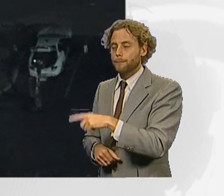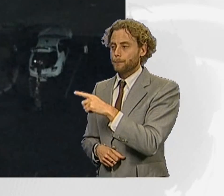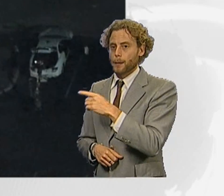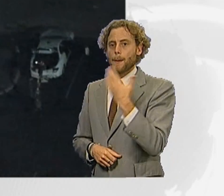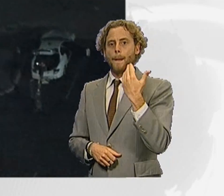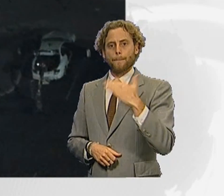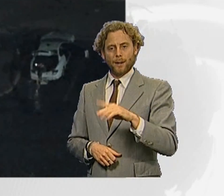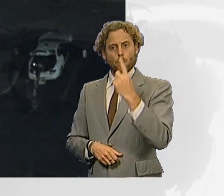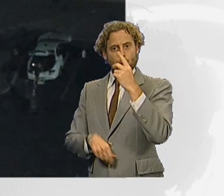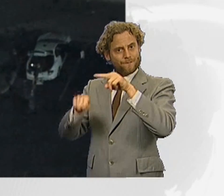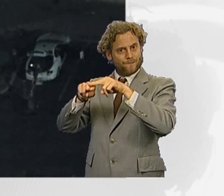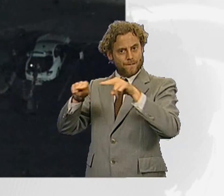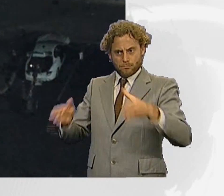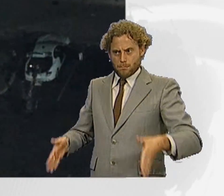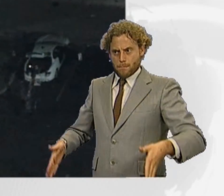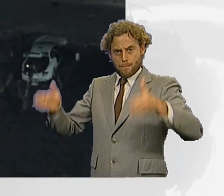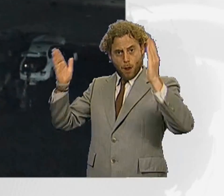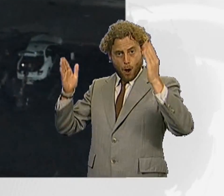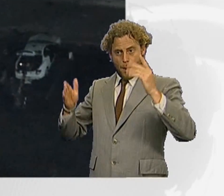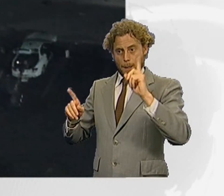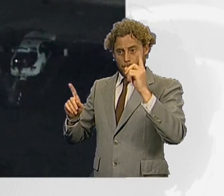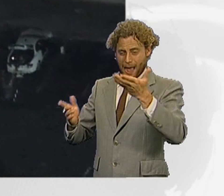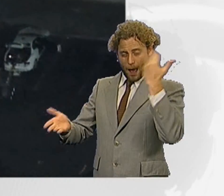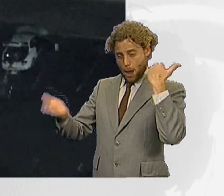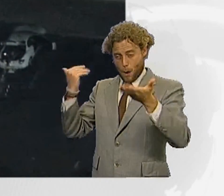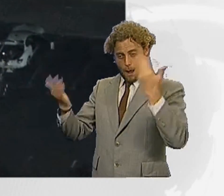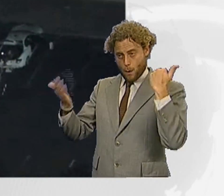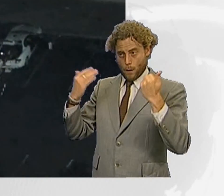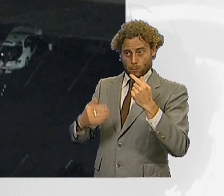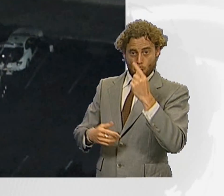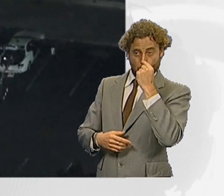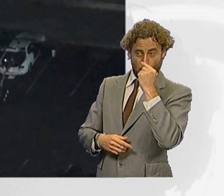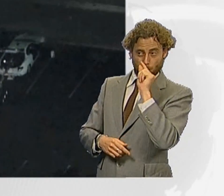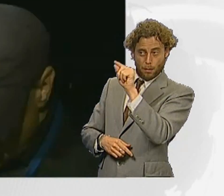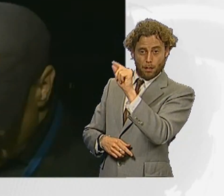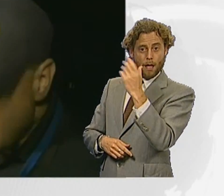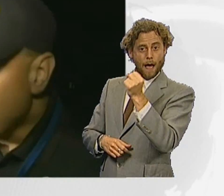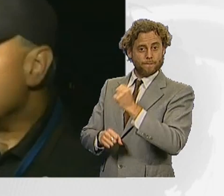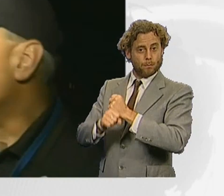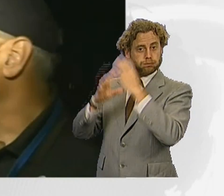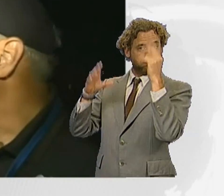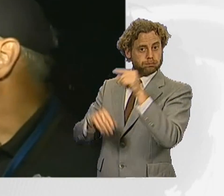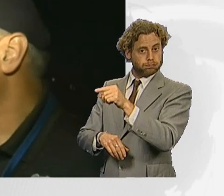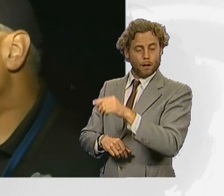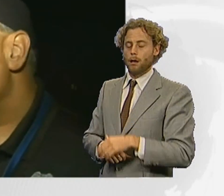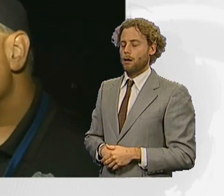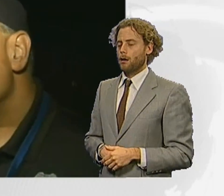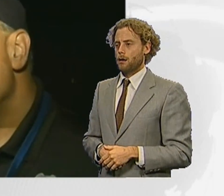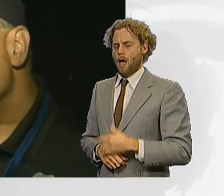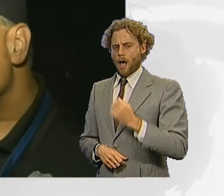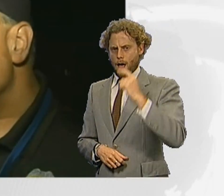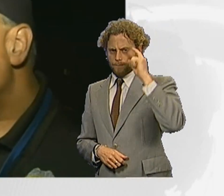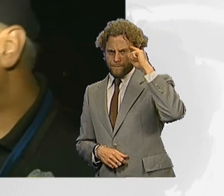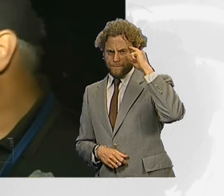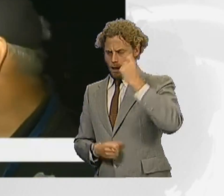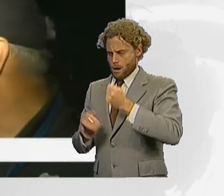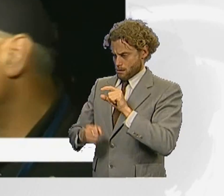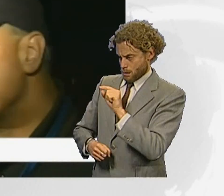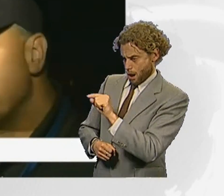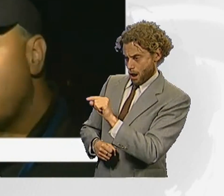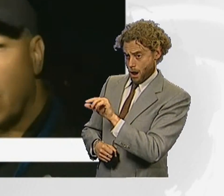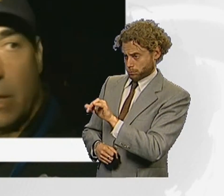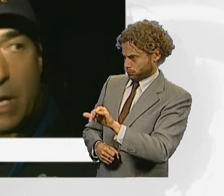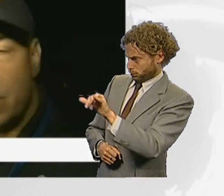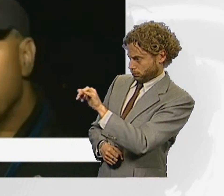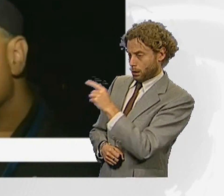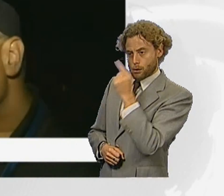evacuated and we are dealing with the potential that there are explosives inside there. We are also concerned about explosives in the parking lot,